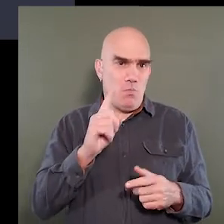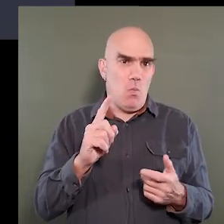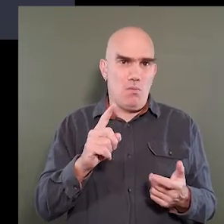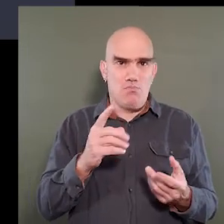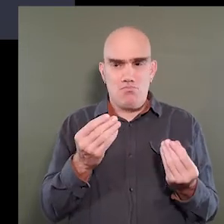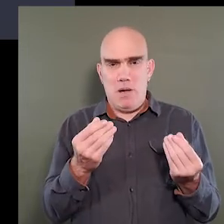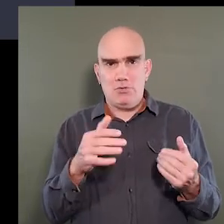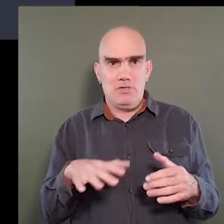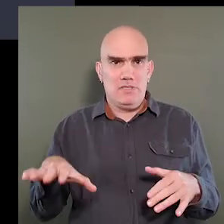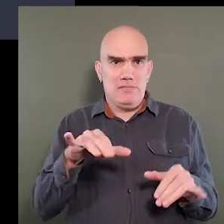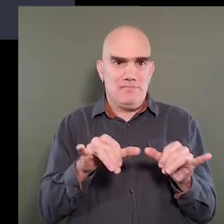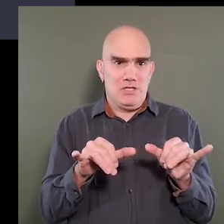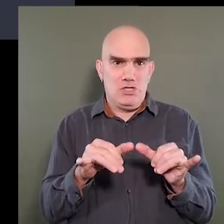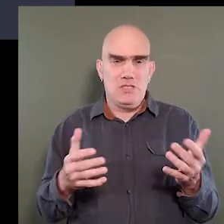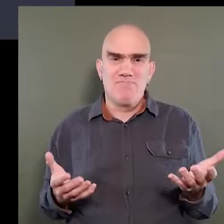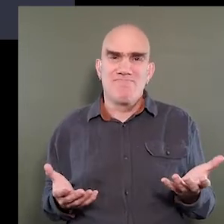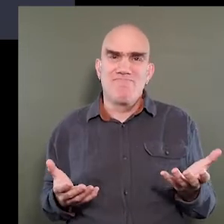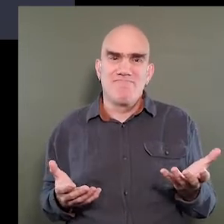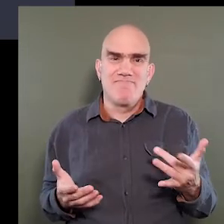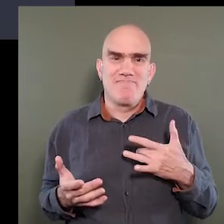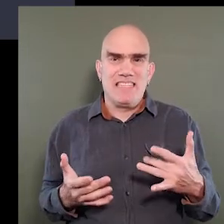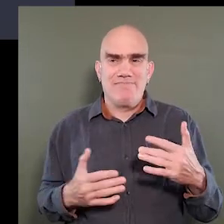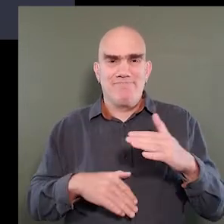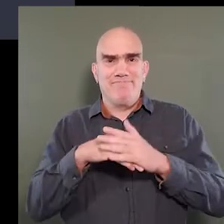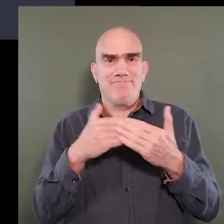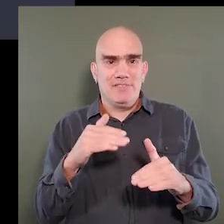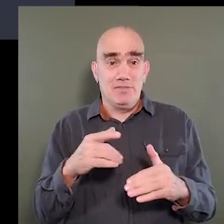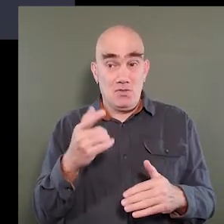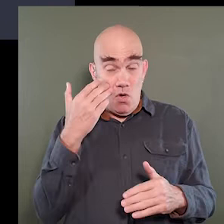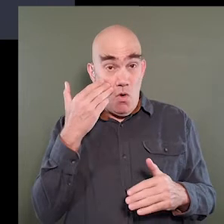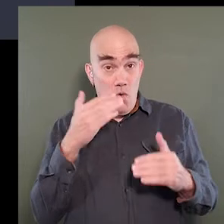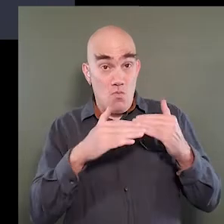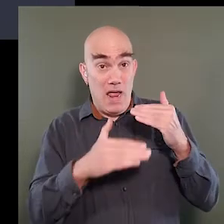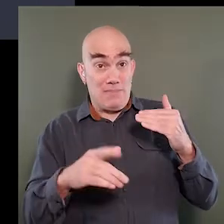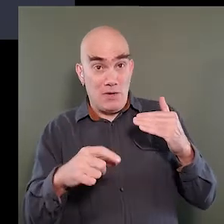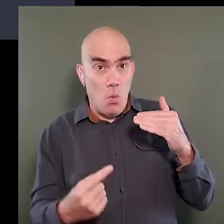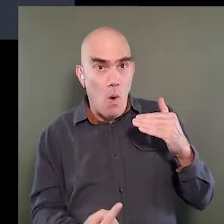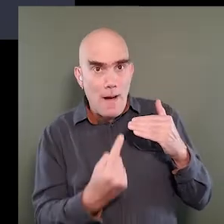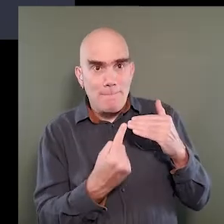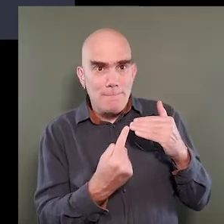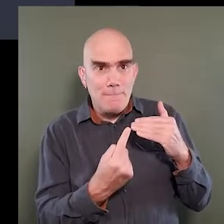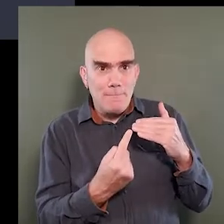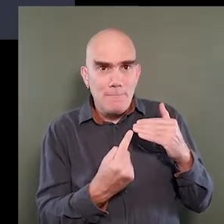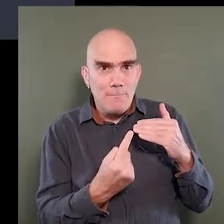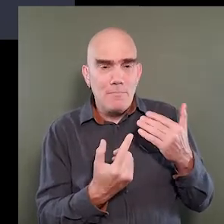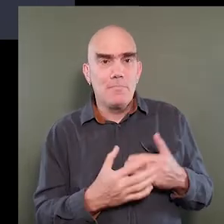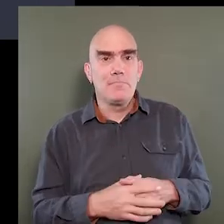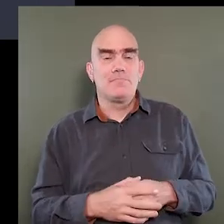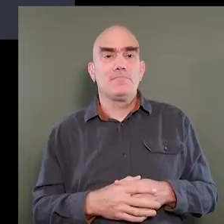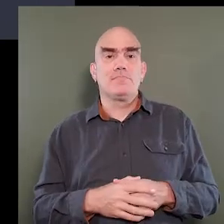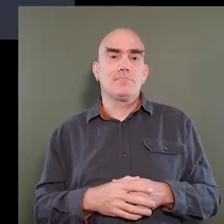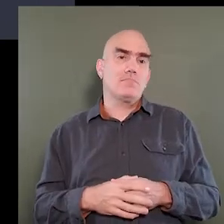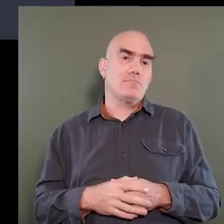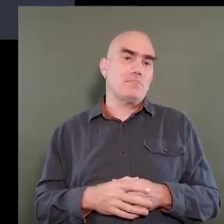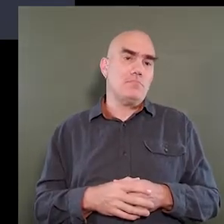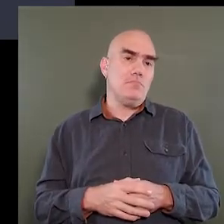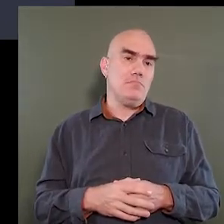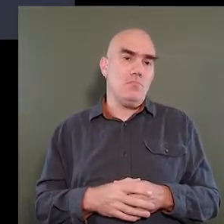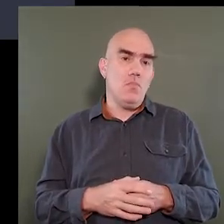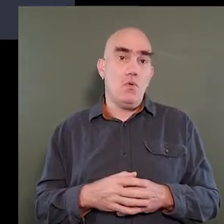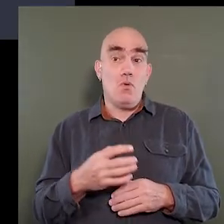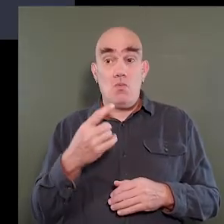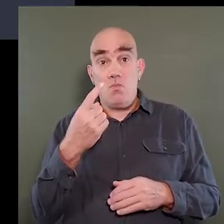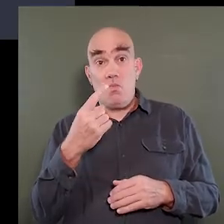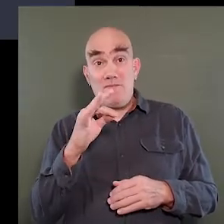have to be based on the property dimension. So in case anybody knows, a ramp that has to go up one